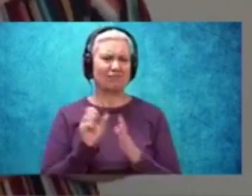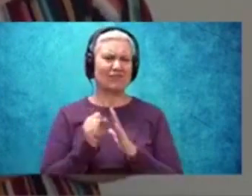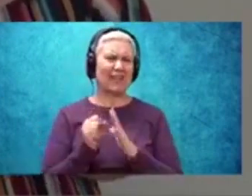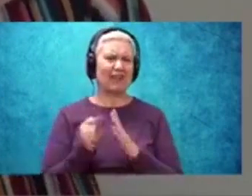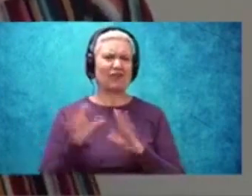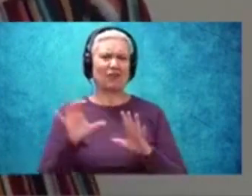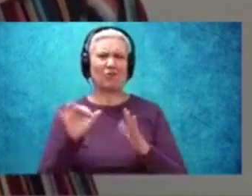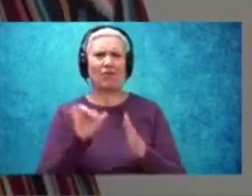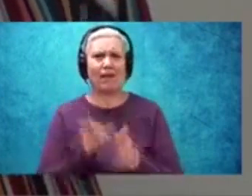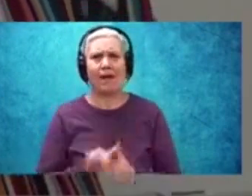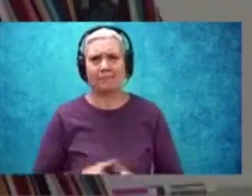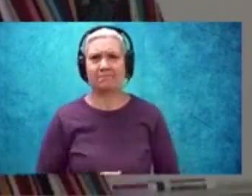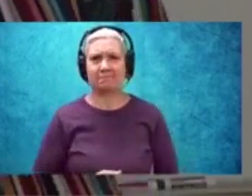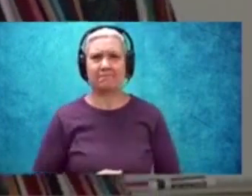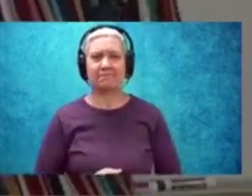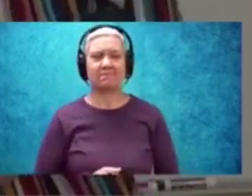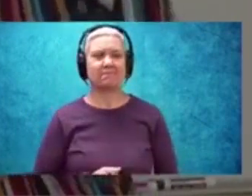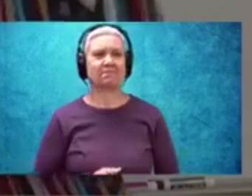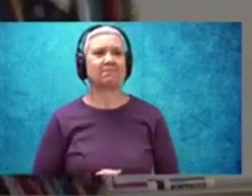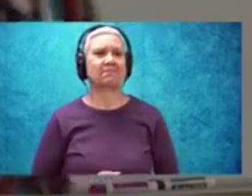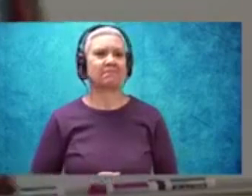to get your things together.